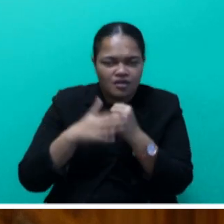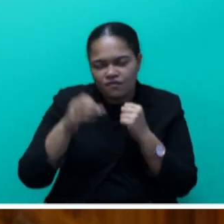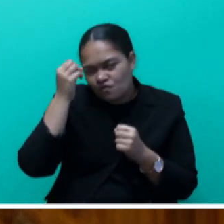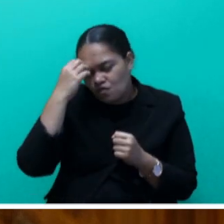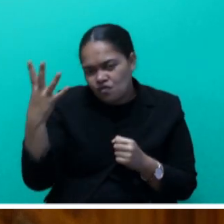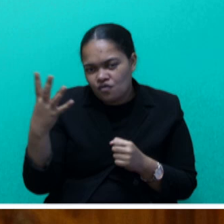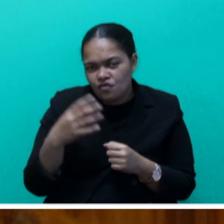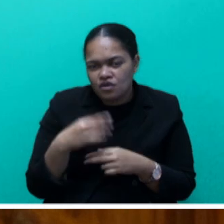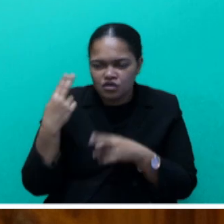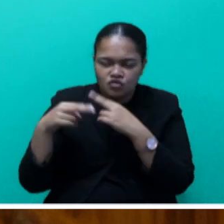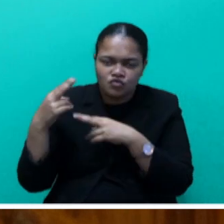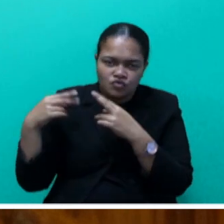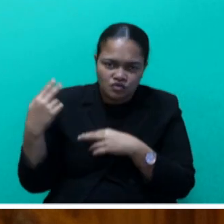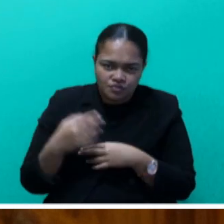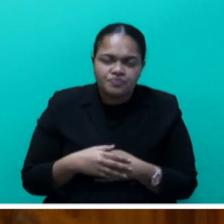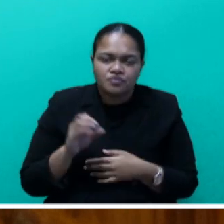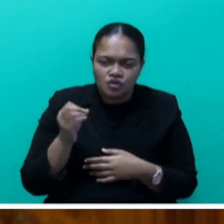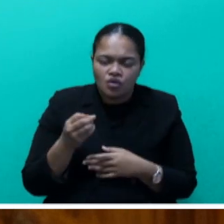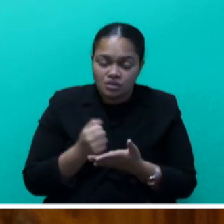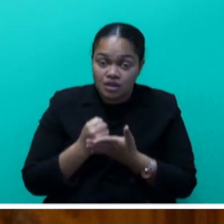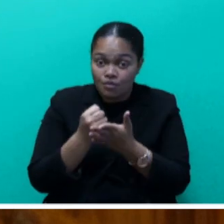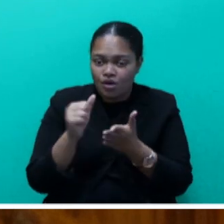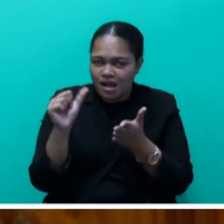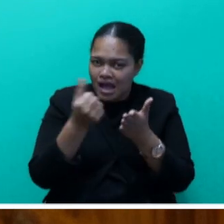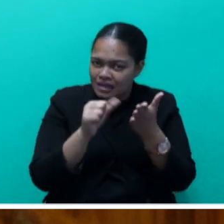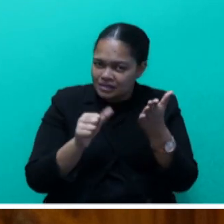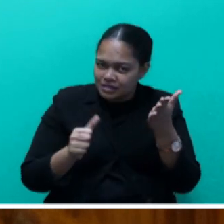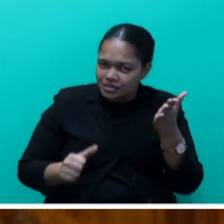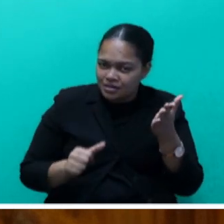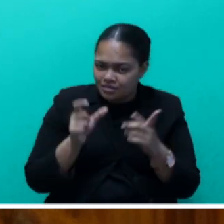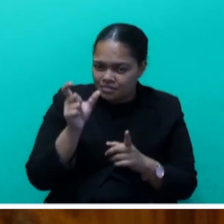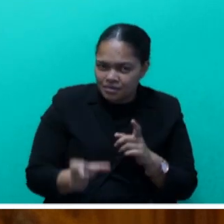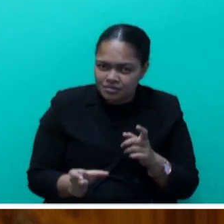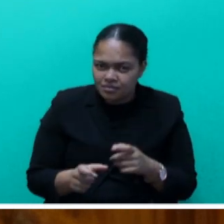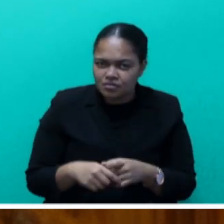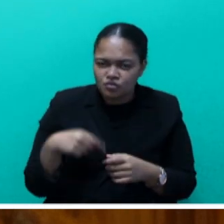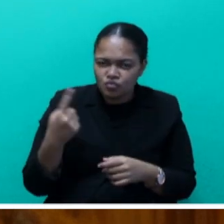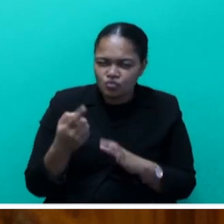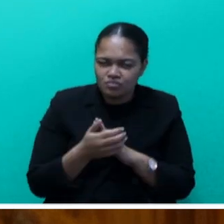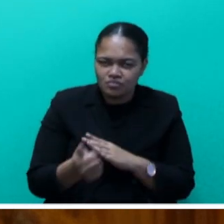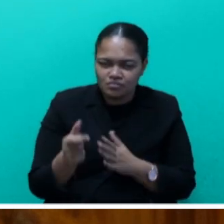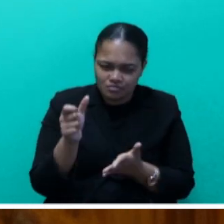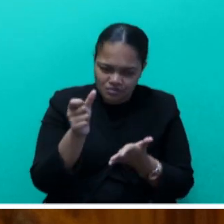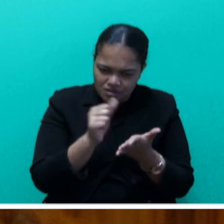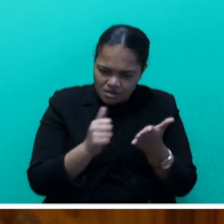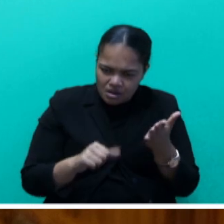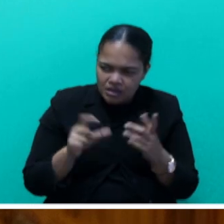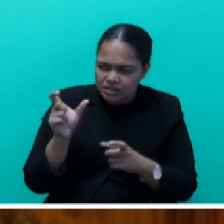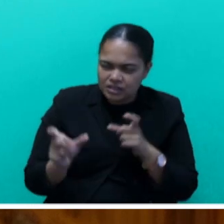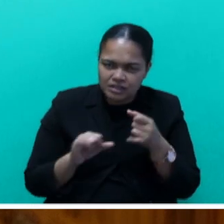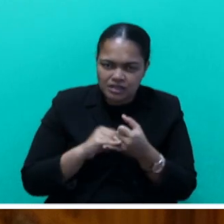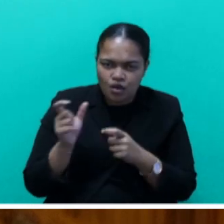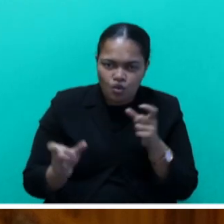Supporting development of artists, artists, and creative arts stakeholders, address